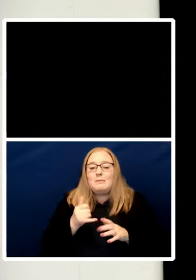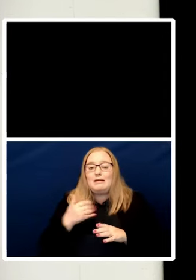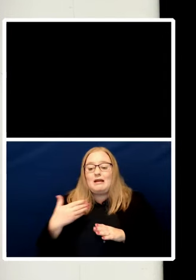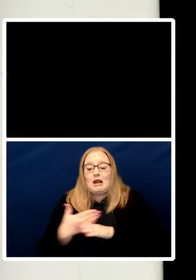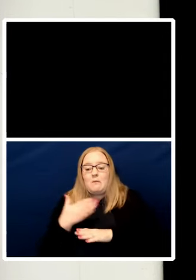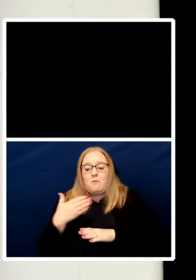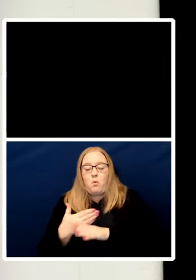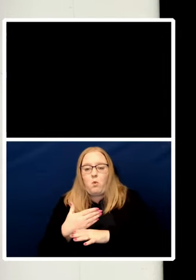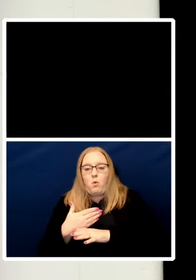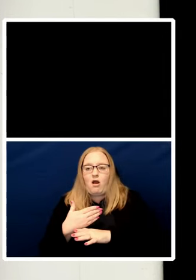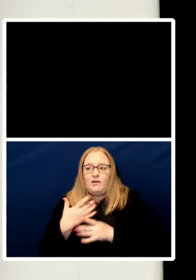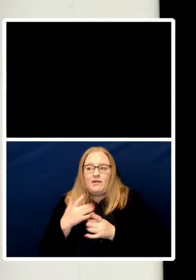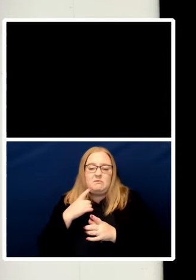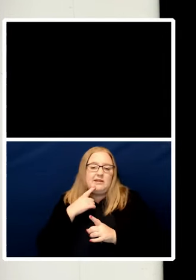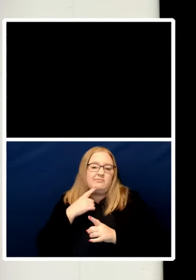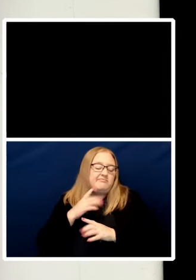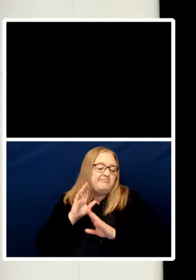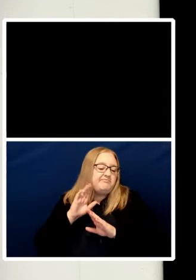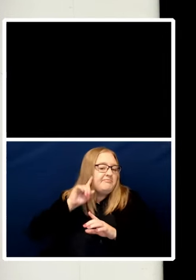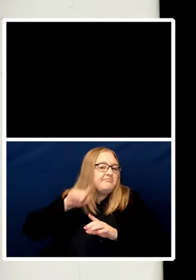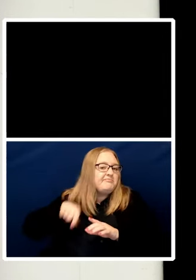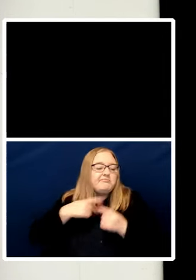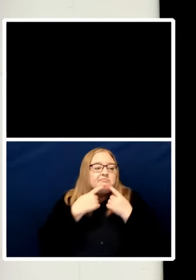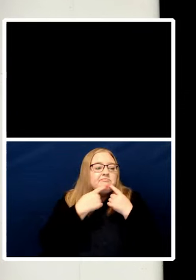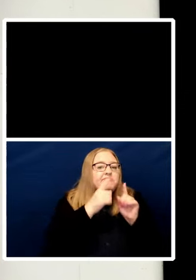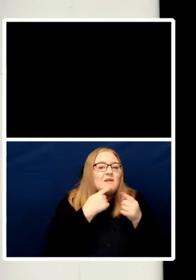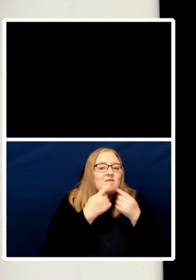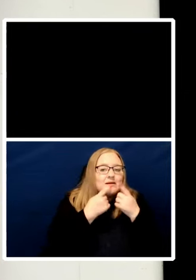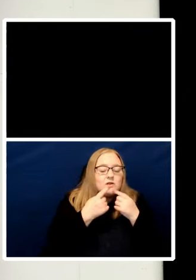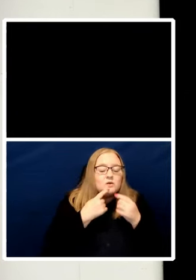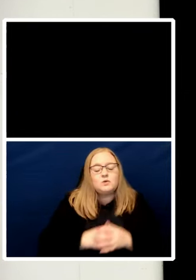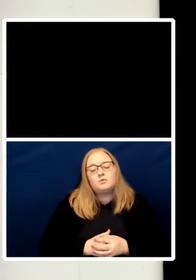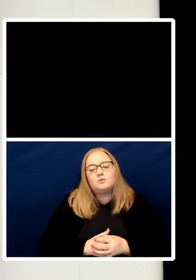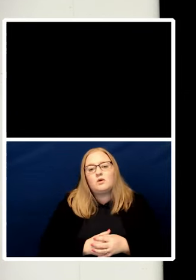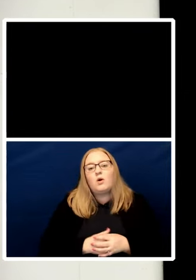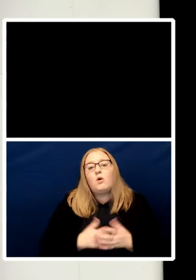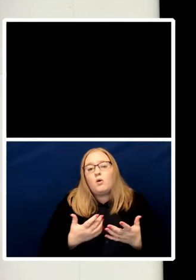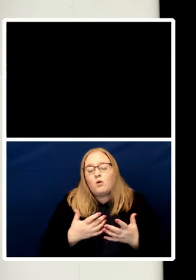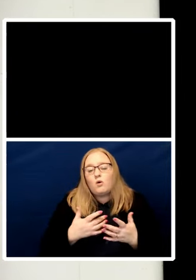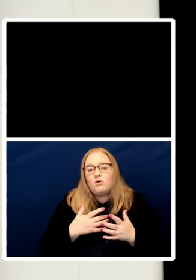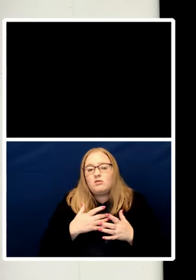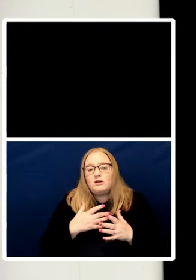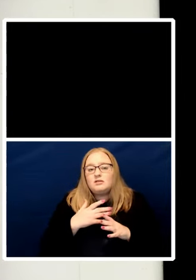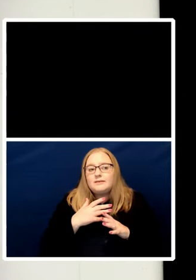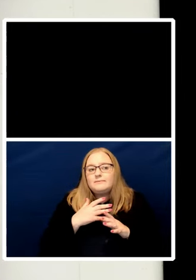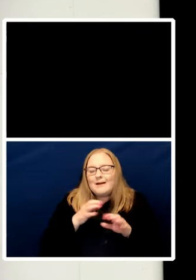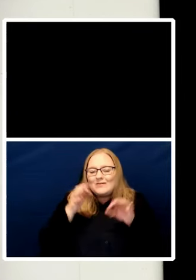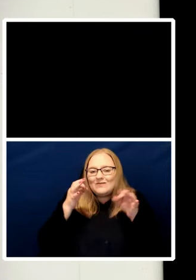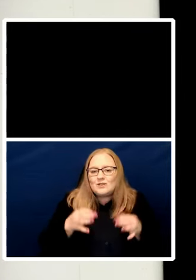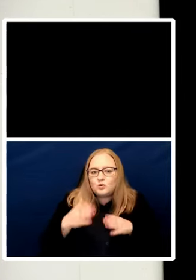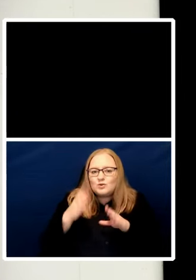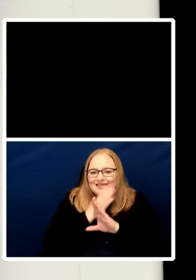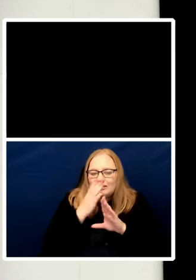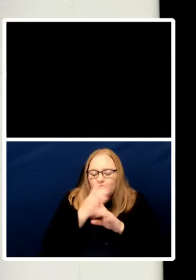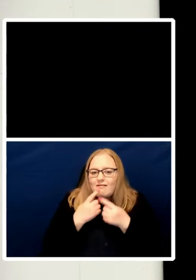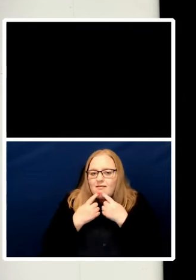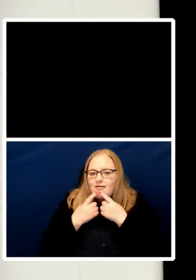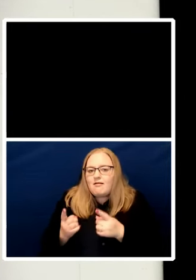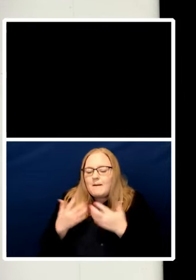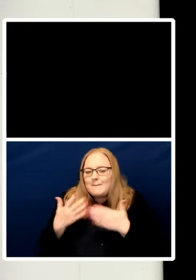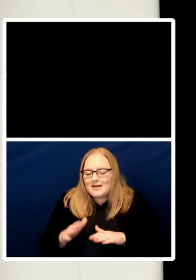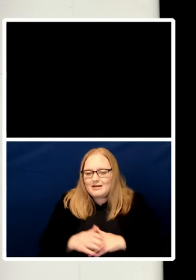legislation or laws against breaking and entering in pursuit of their view of the greater public interest in